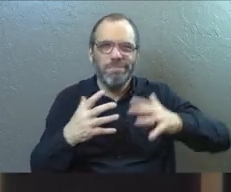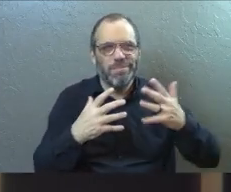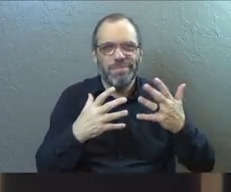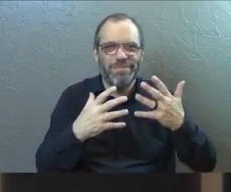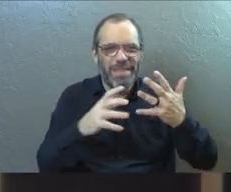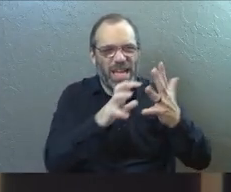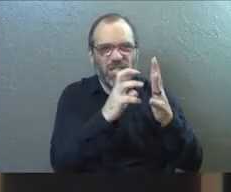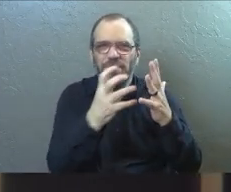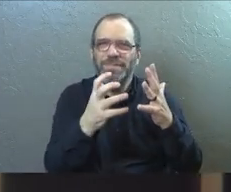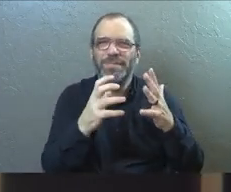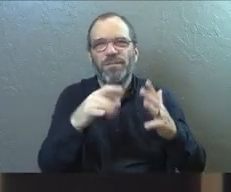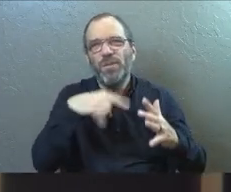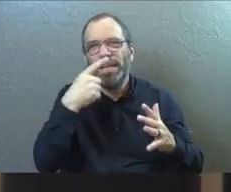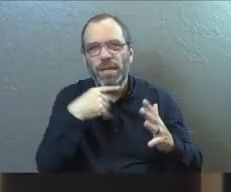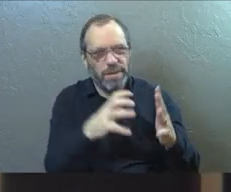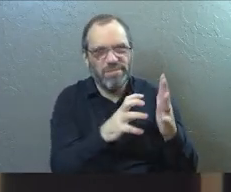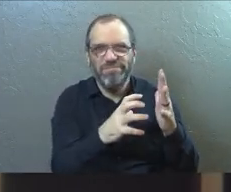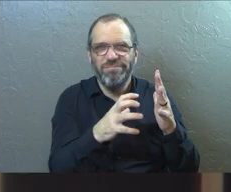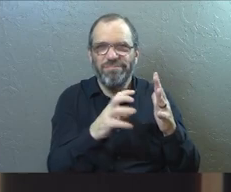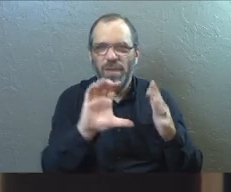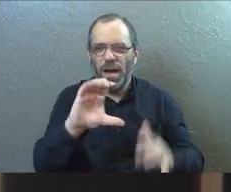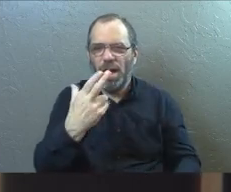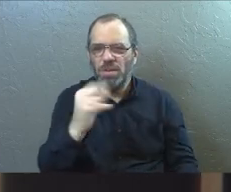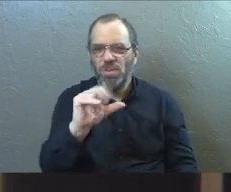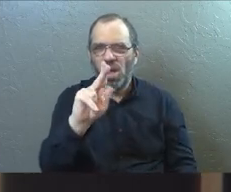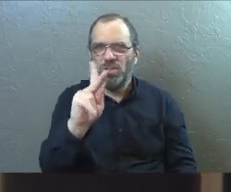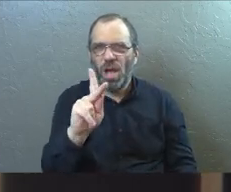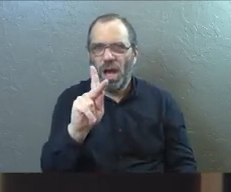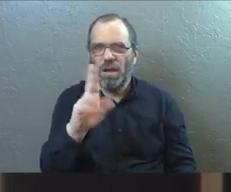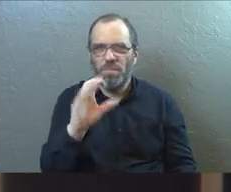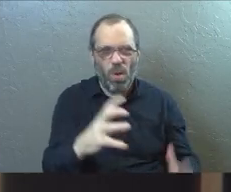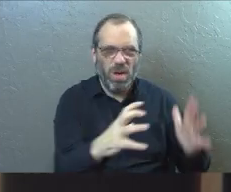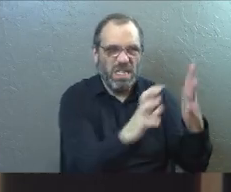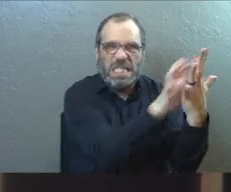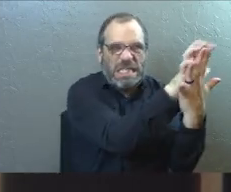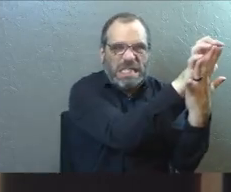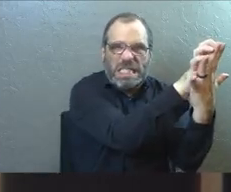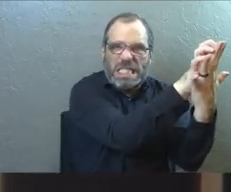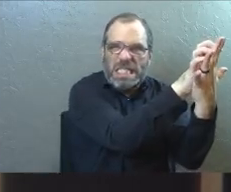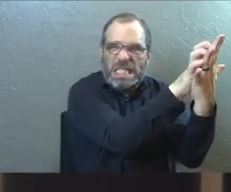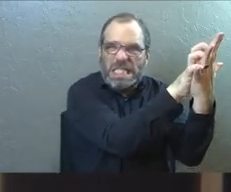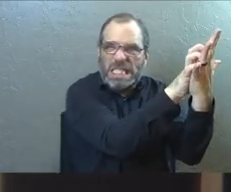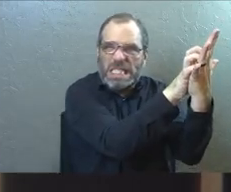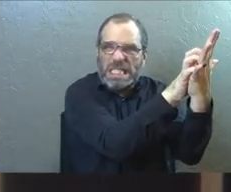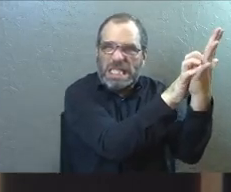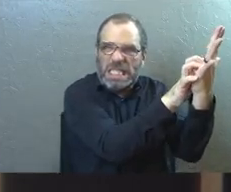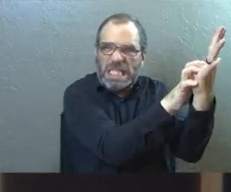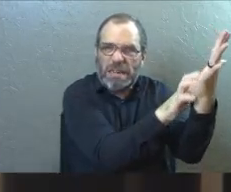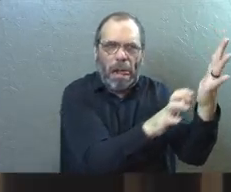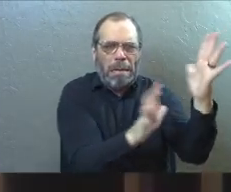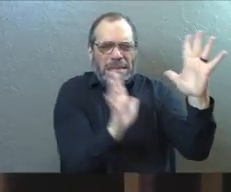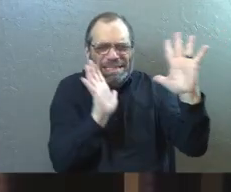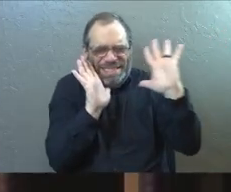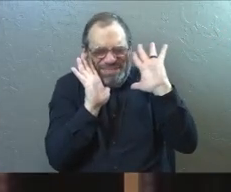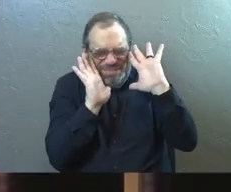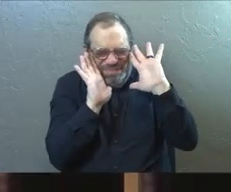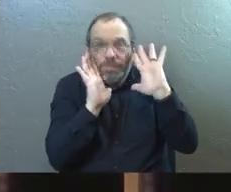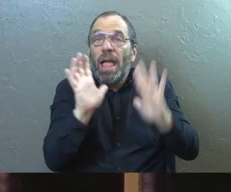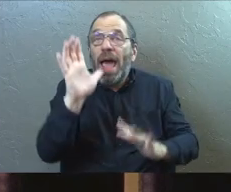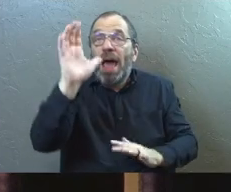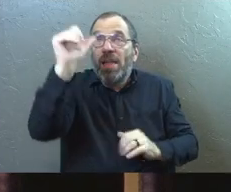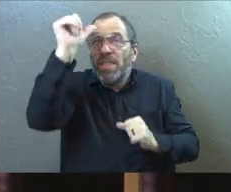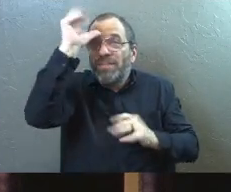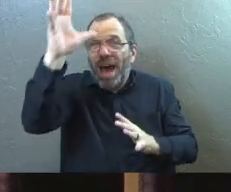And you just start to move out. And I think that's what he's talking about here with the father. Father just starts to remove you.